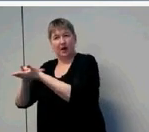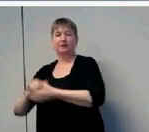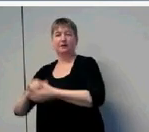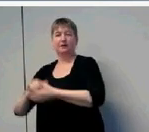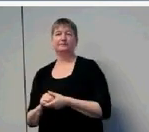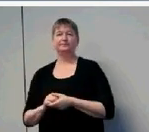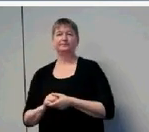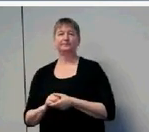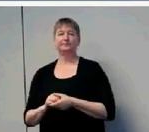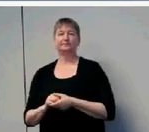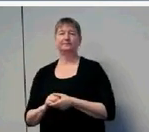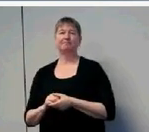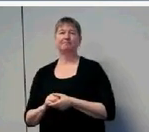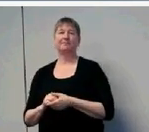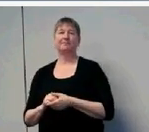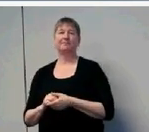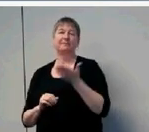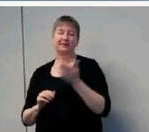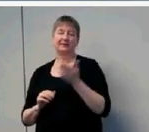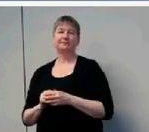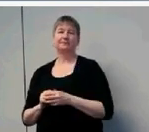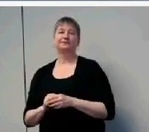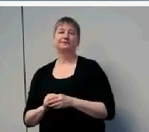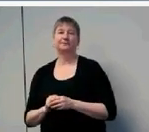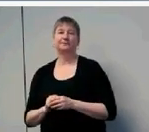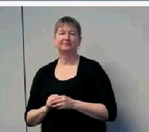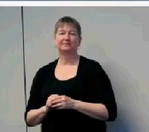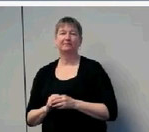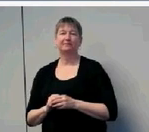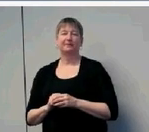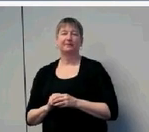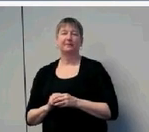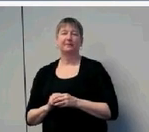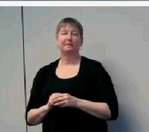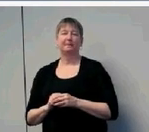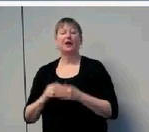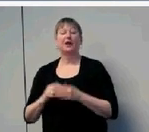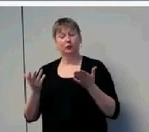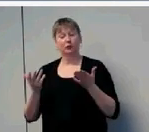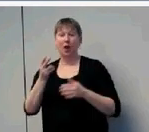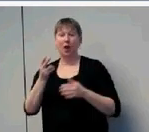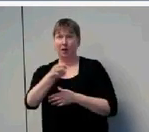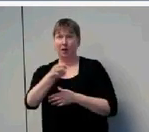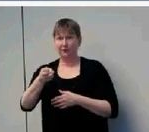So our conclusion is these children who are hard of hearing have some areas of language learning that are